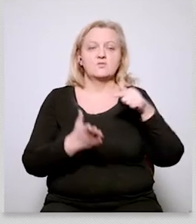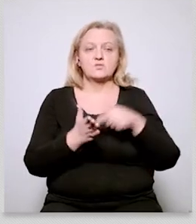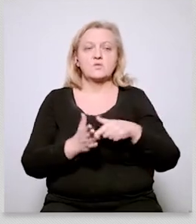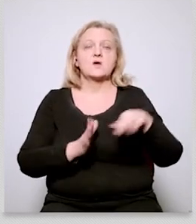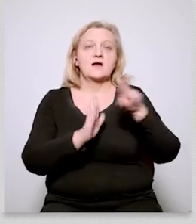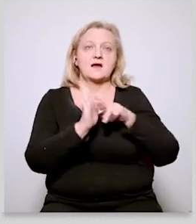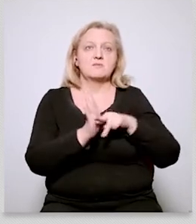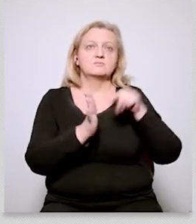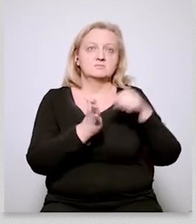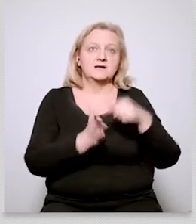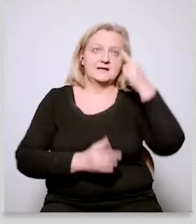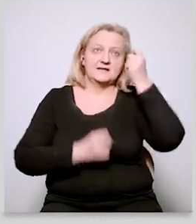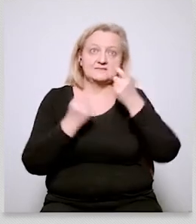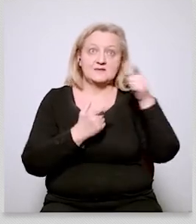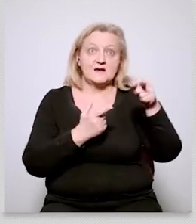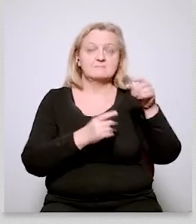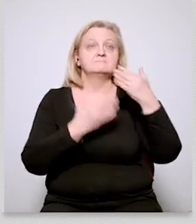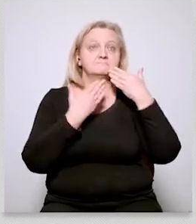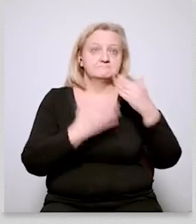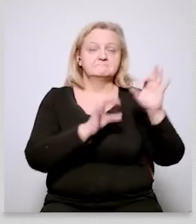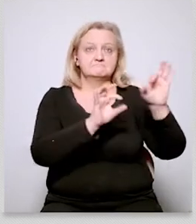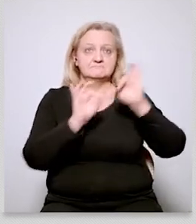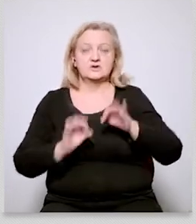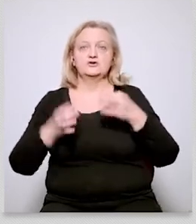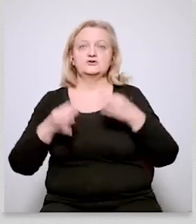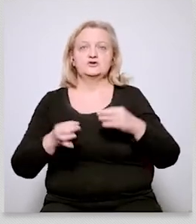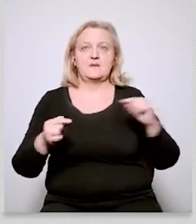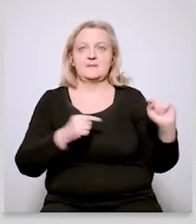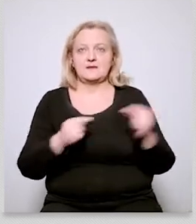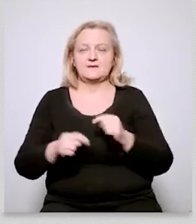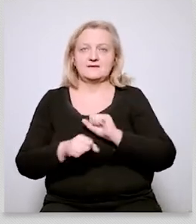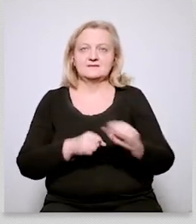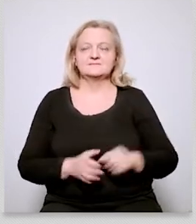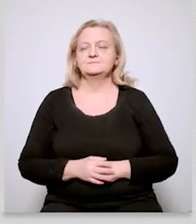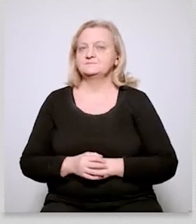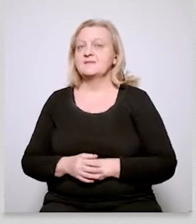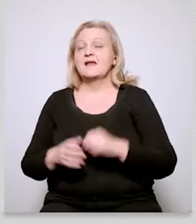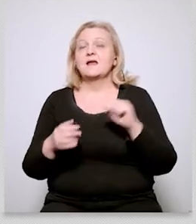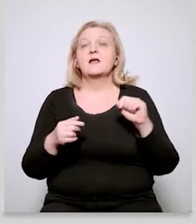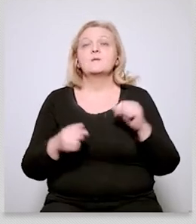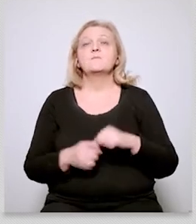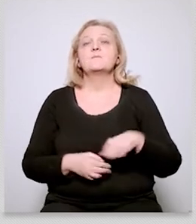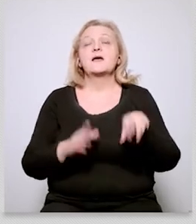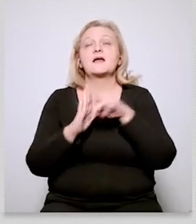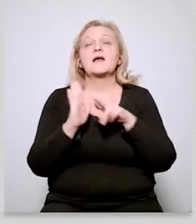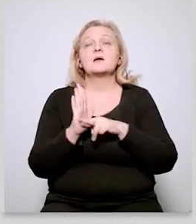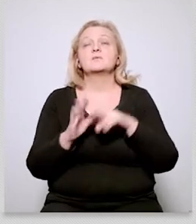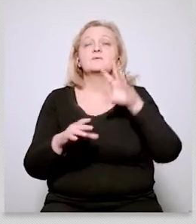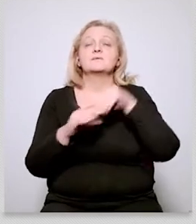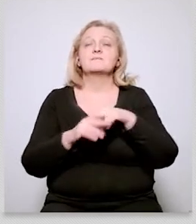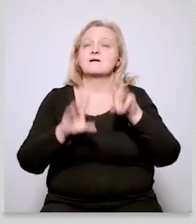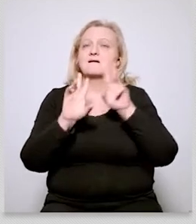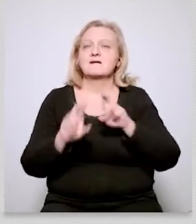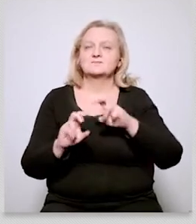and um and this report um analyzes in a very interesting way especially social